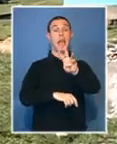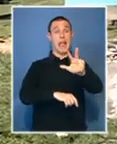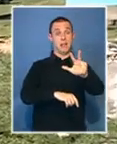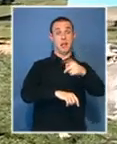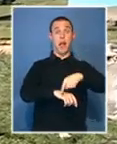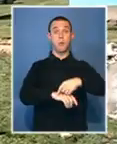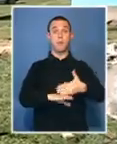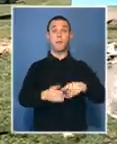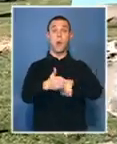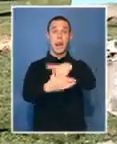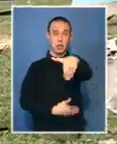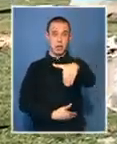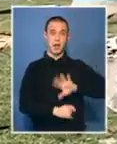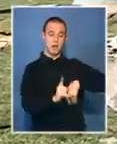Julian Pillai, SABC News.